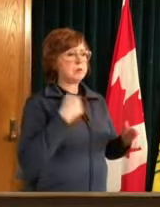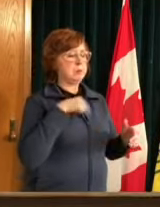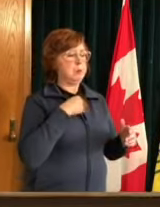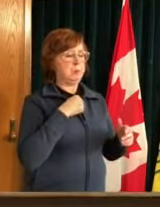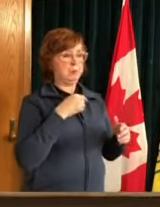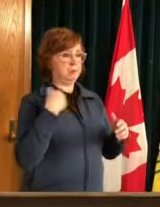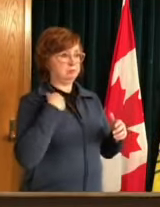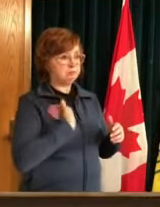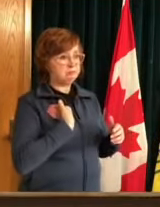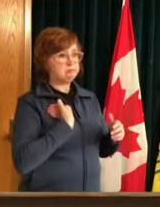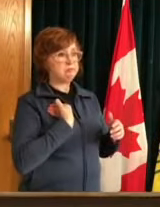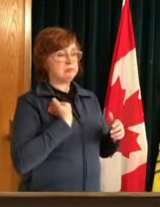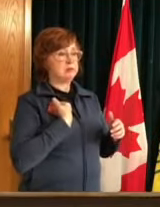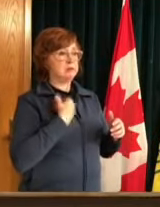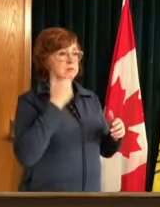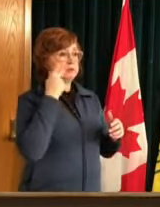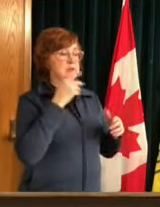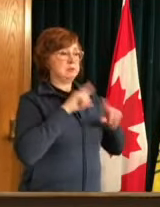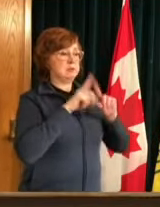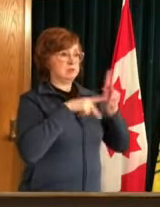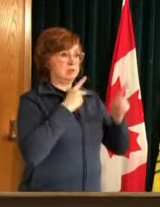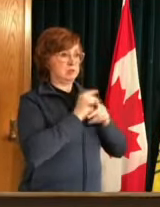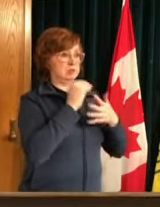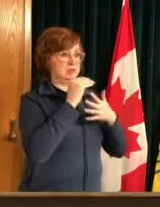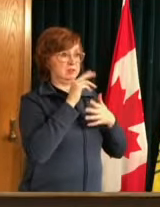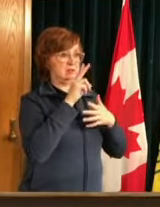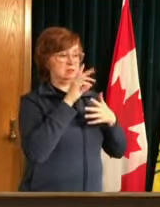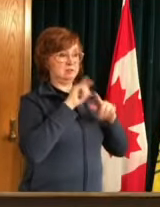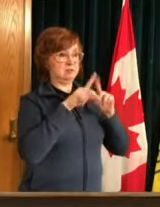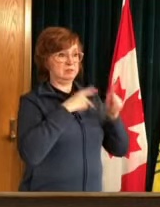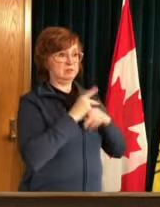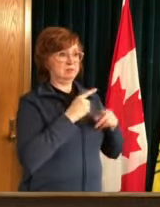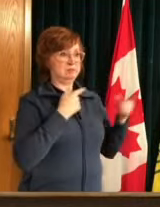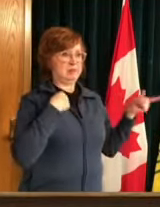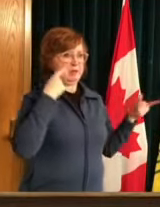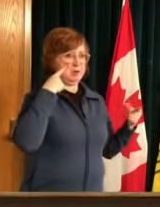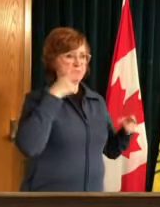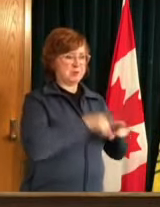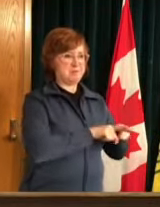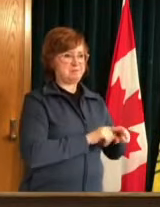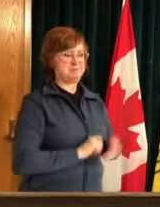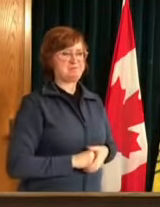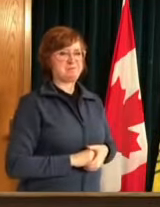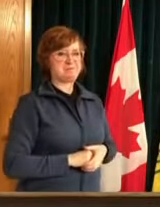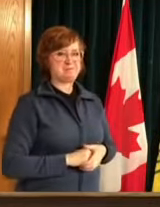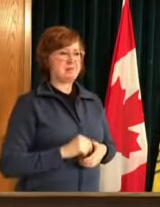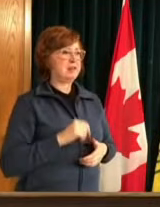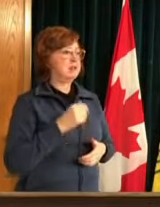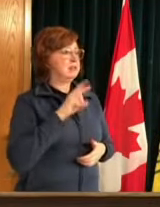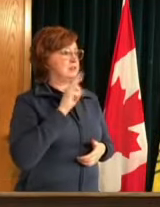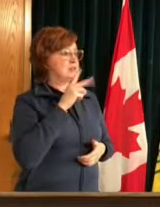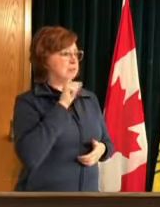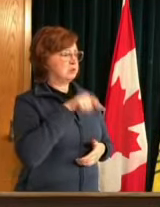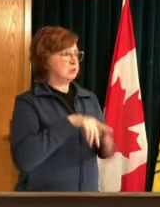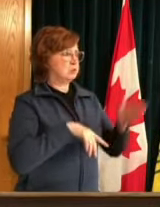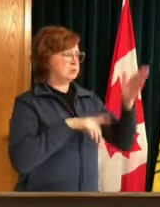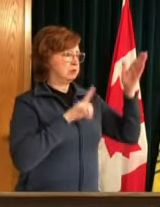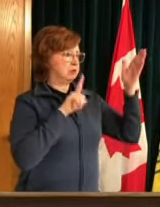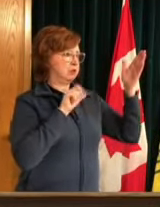would disagree with everything dr shahab said follow up laura um